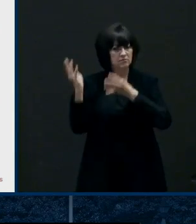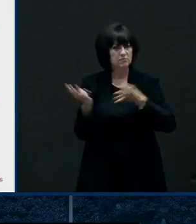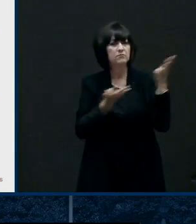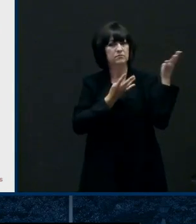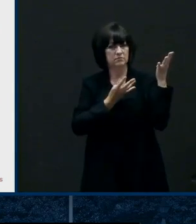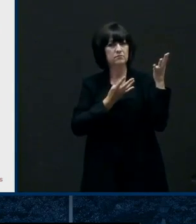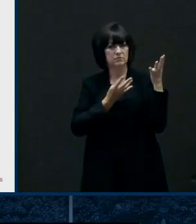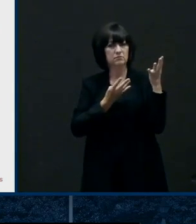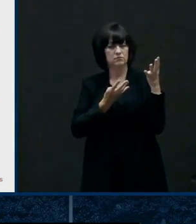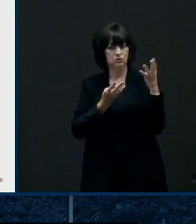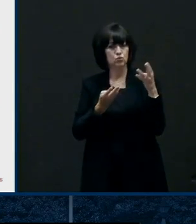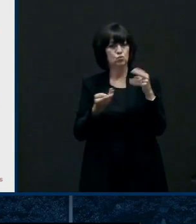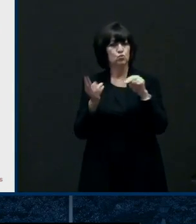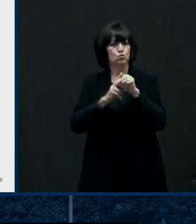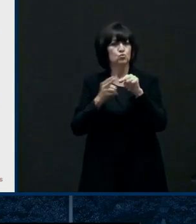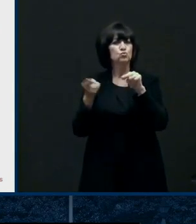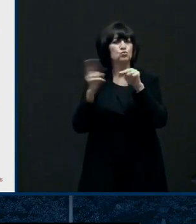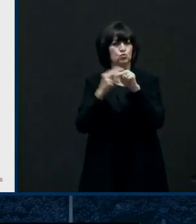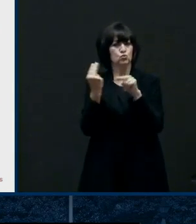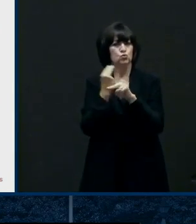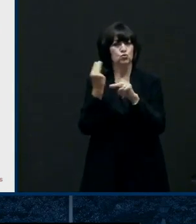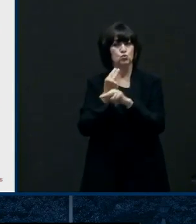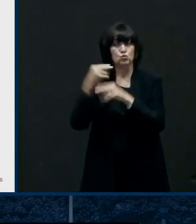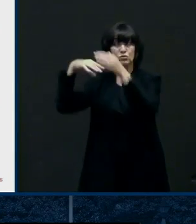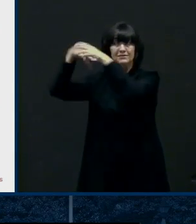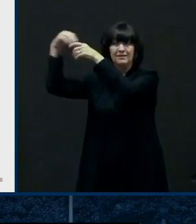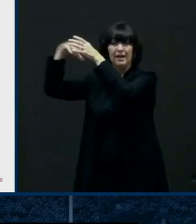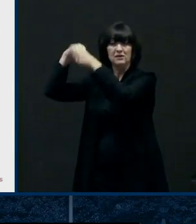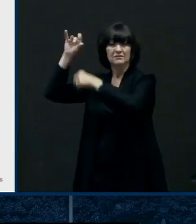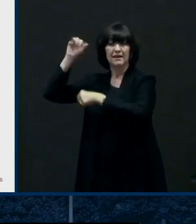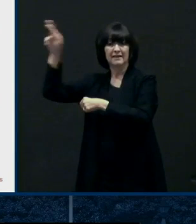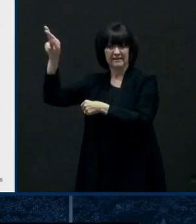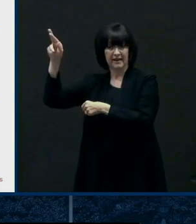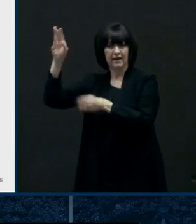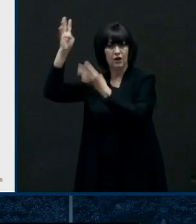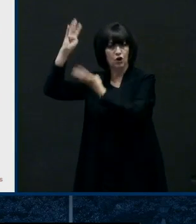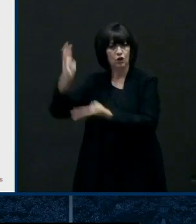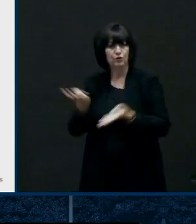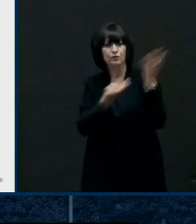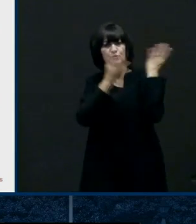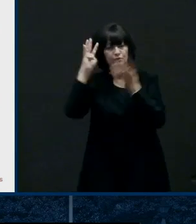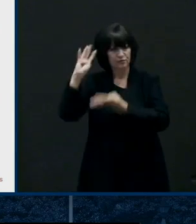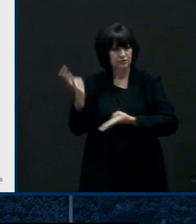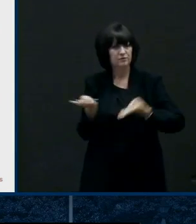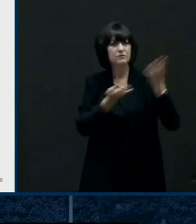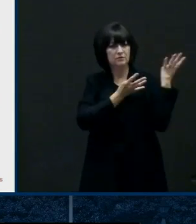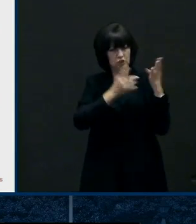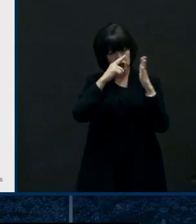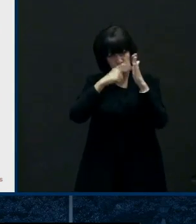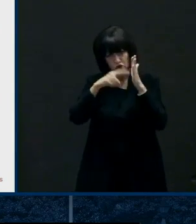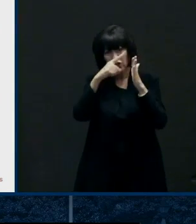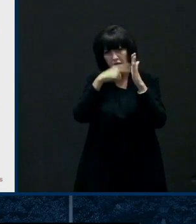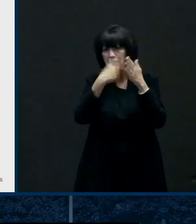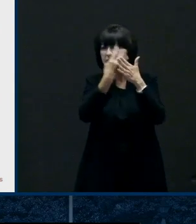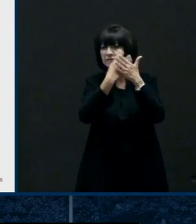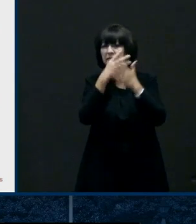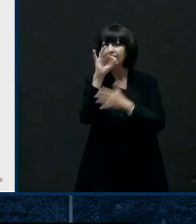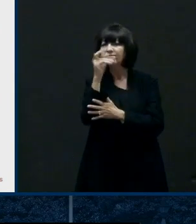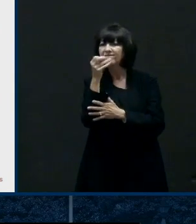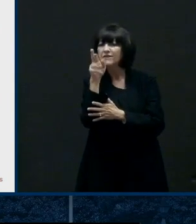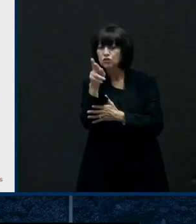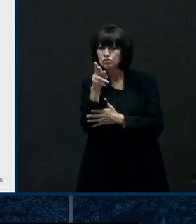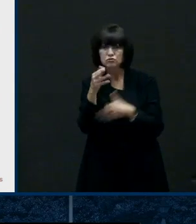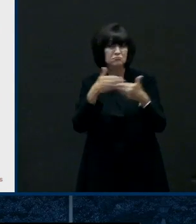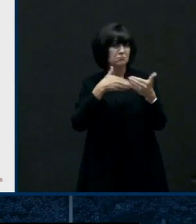of outdoor air it's also very important to check hvac systems and change filters regularly whether it's in our home